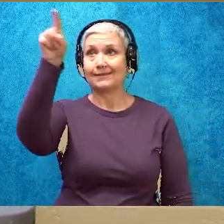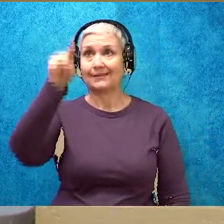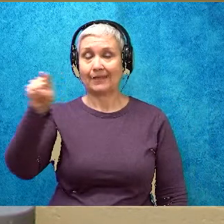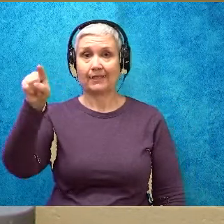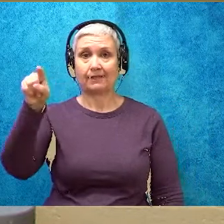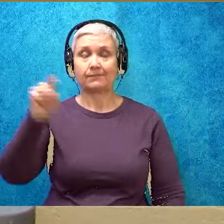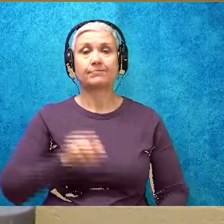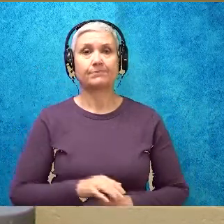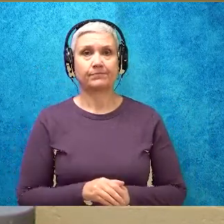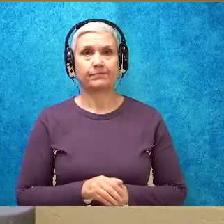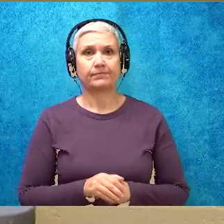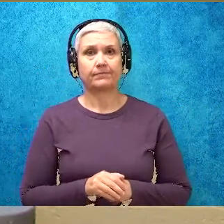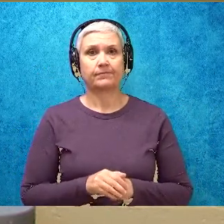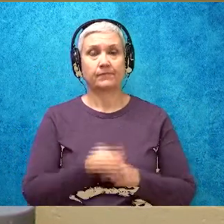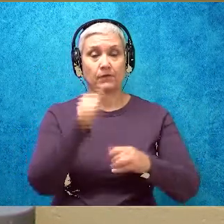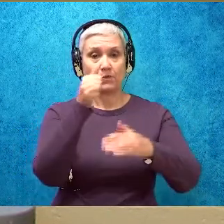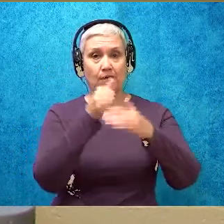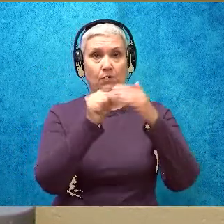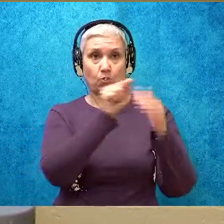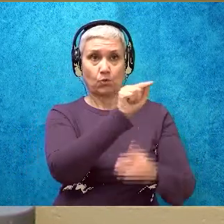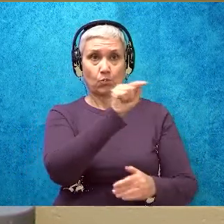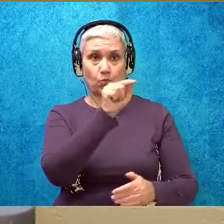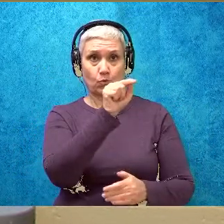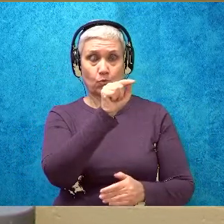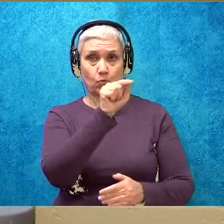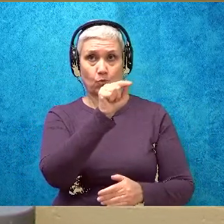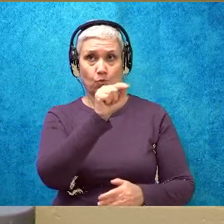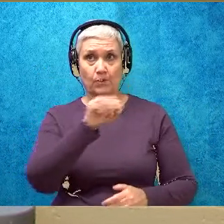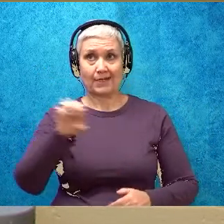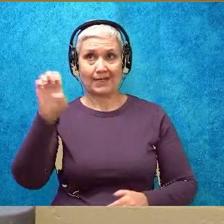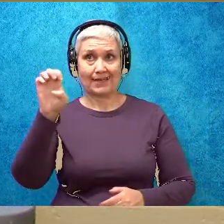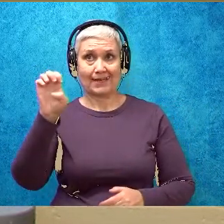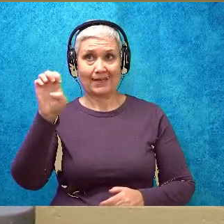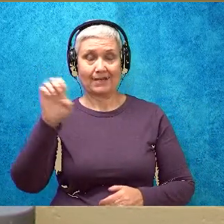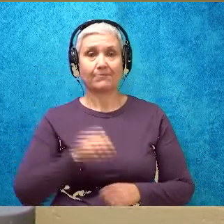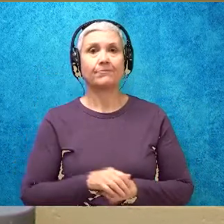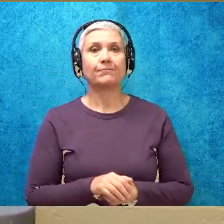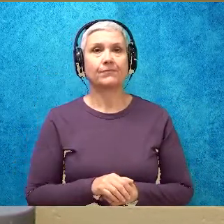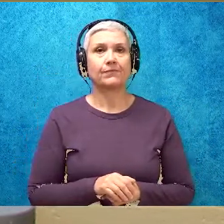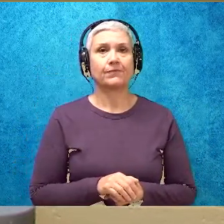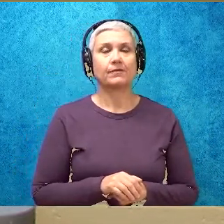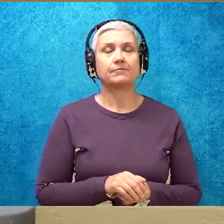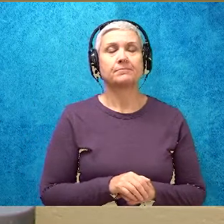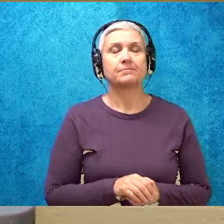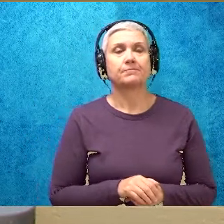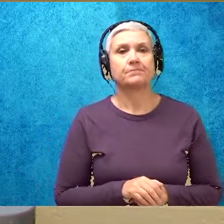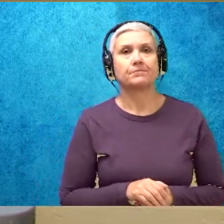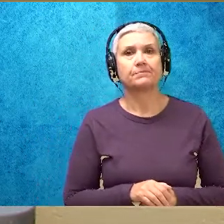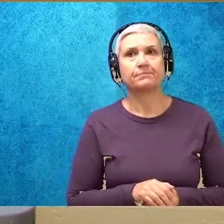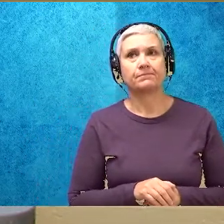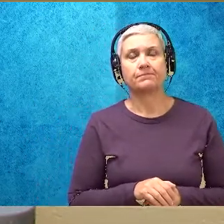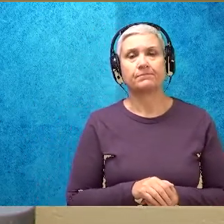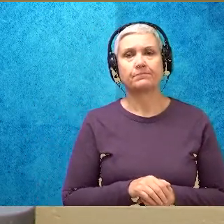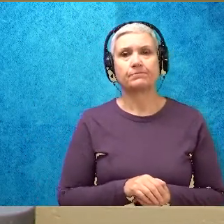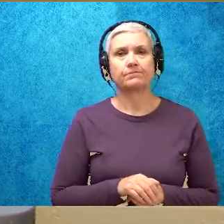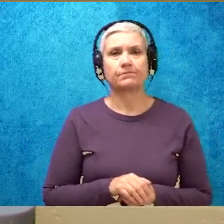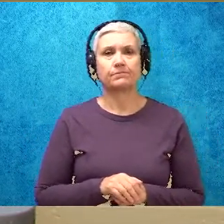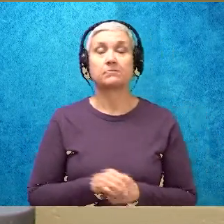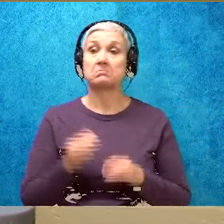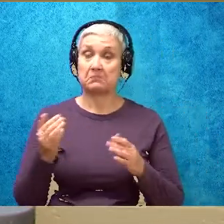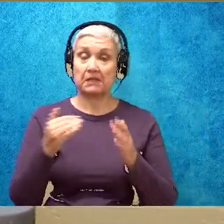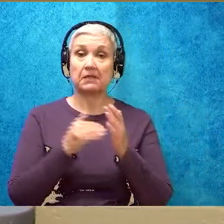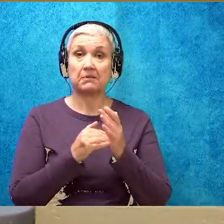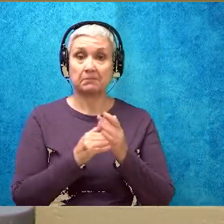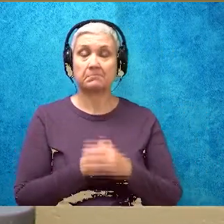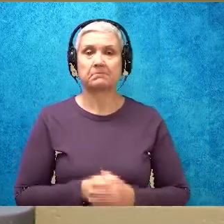Notice I underlined my long U spelling, my U blank E, in the word use. Let's do another